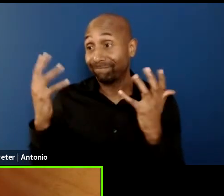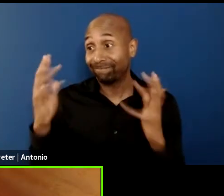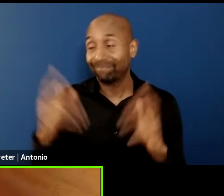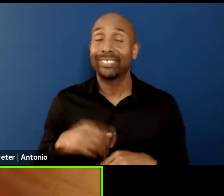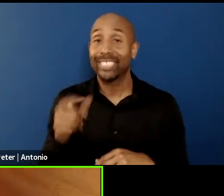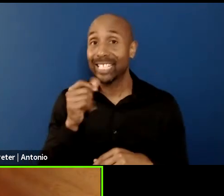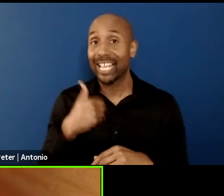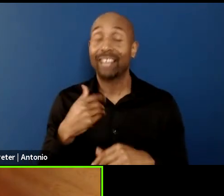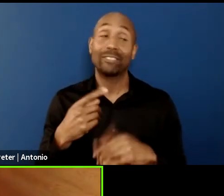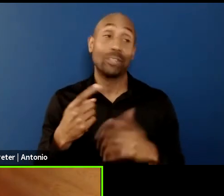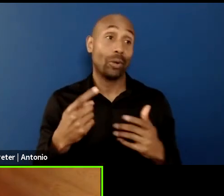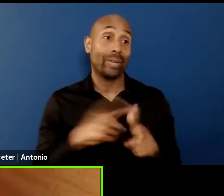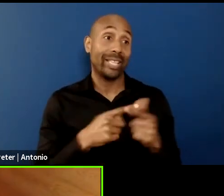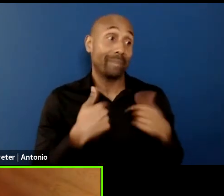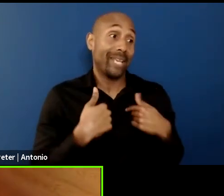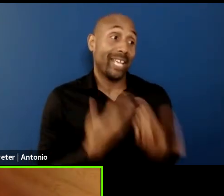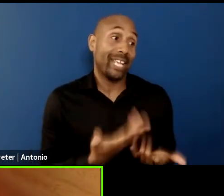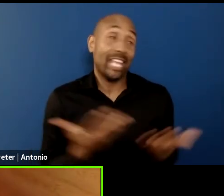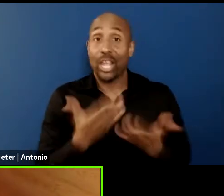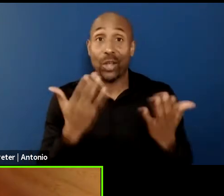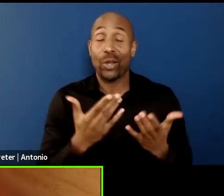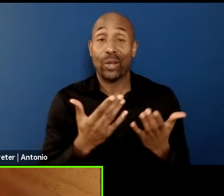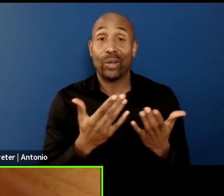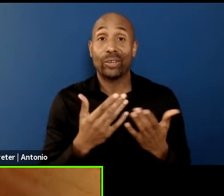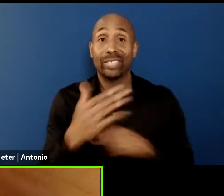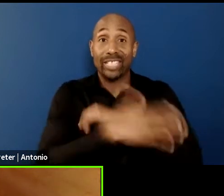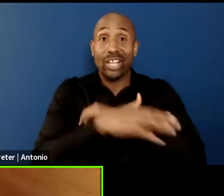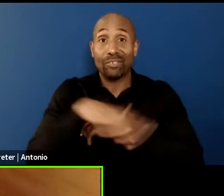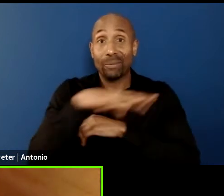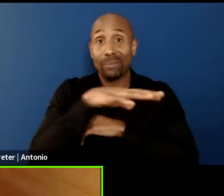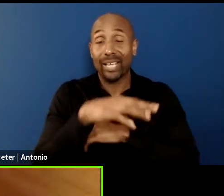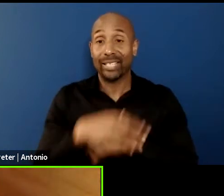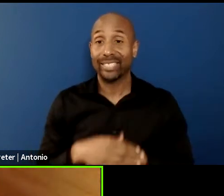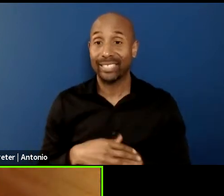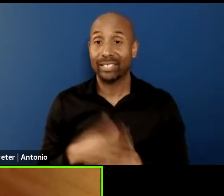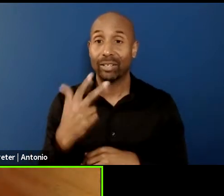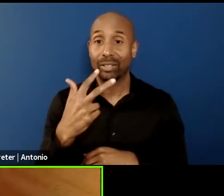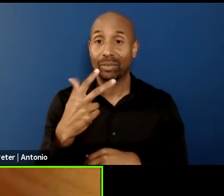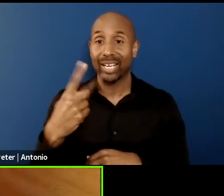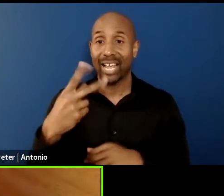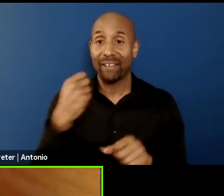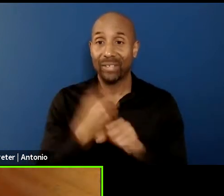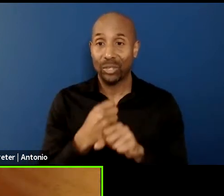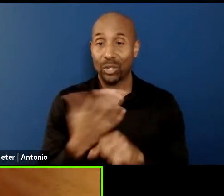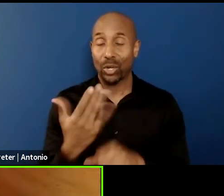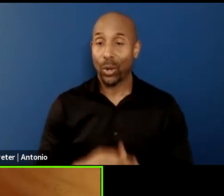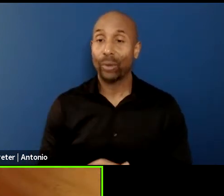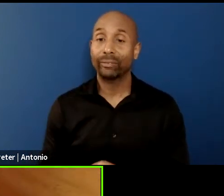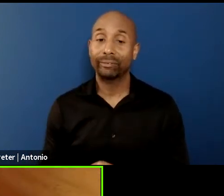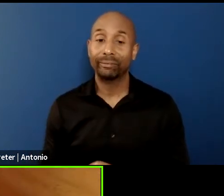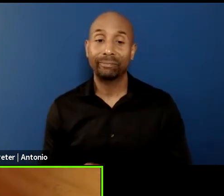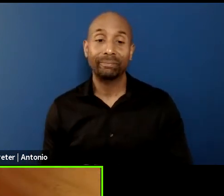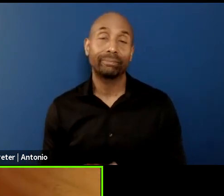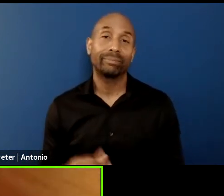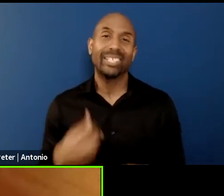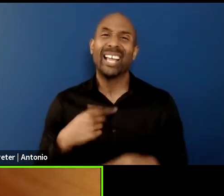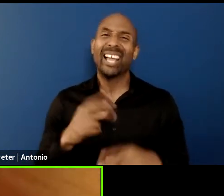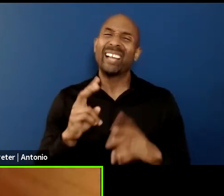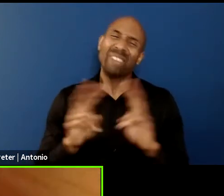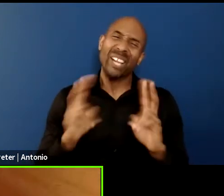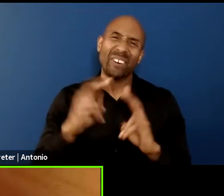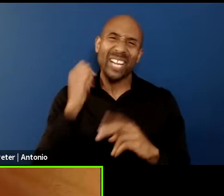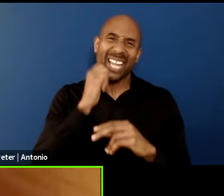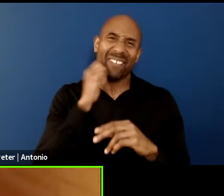if you met me three years ago, three and a half years ago, I would be afraid of rainworms, you know? I'm a very practical guy, so the